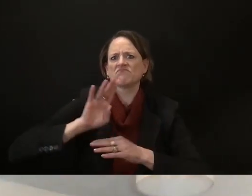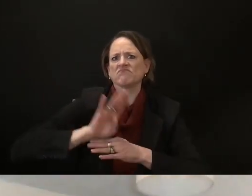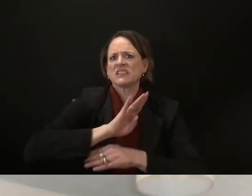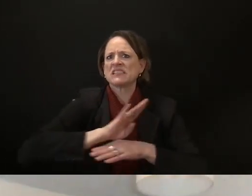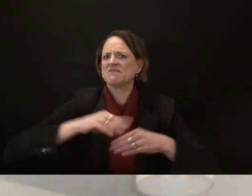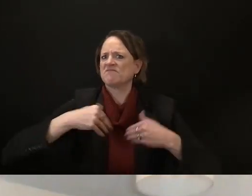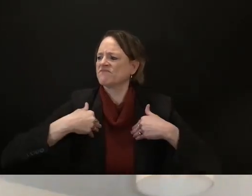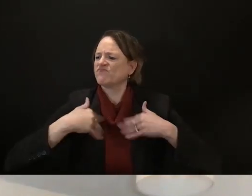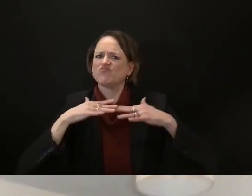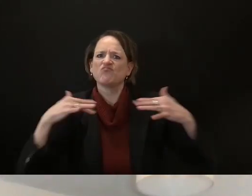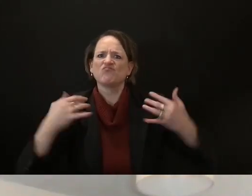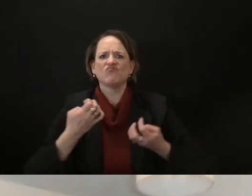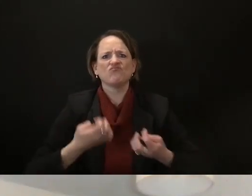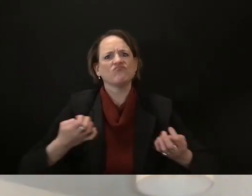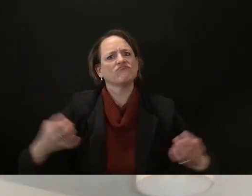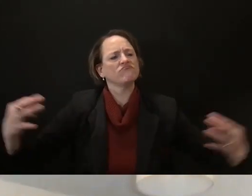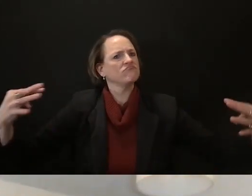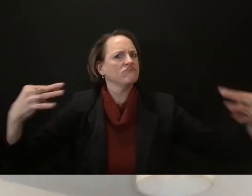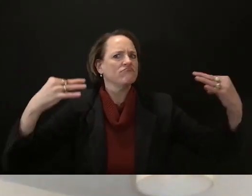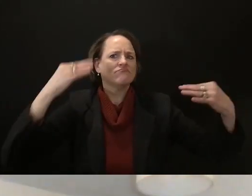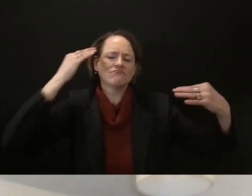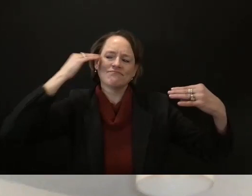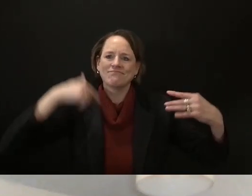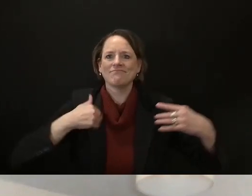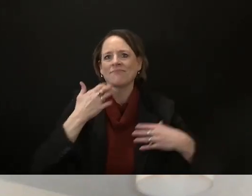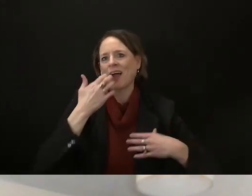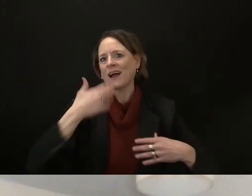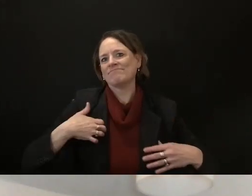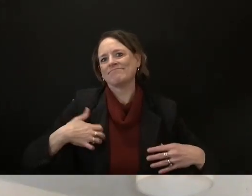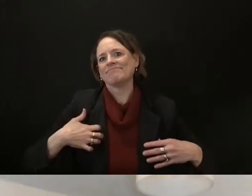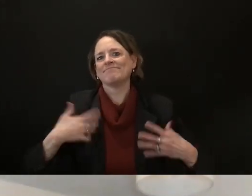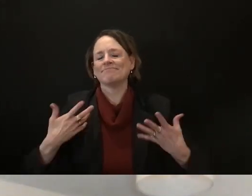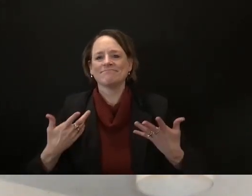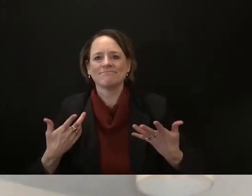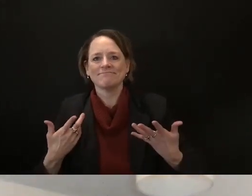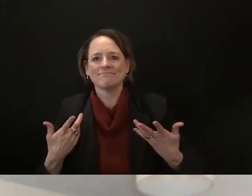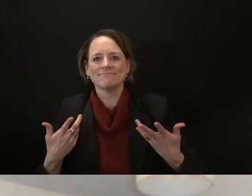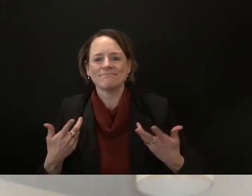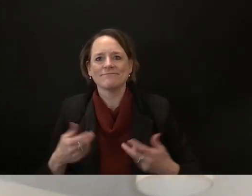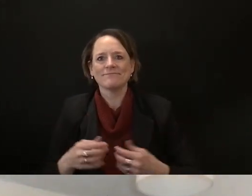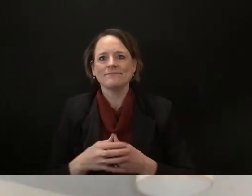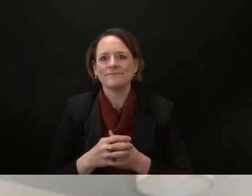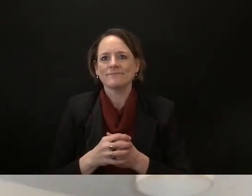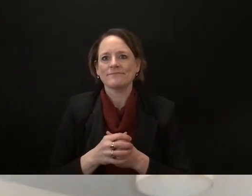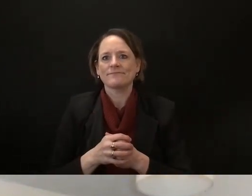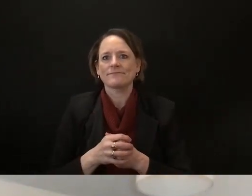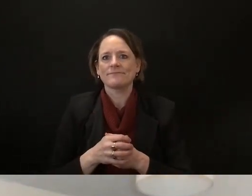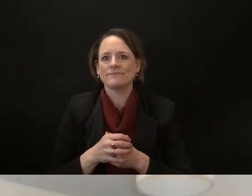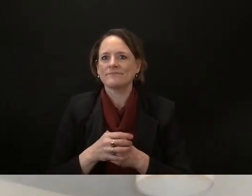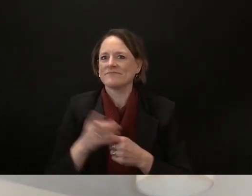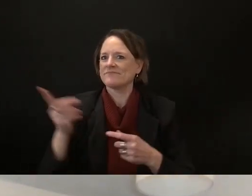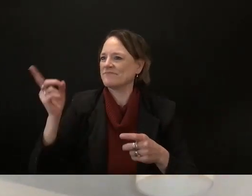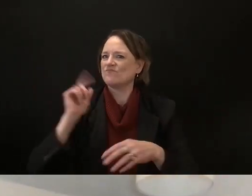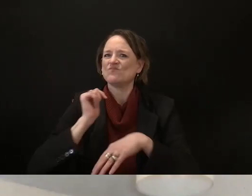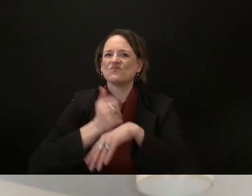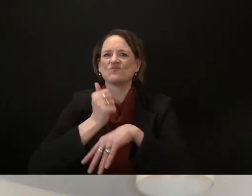silicon valley of wisconsin they called it wisconsin valley or whatever you know the stupid name for it was and they're gonna do all this you